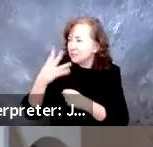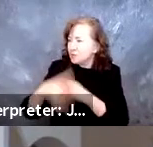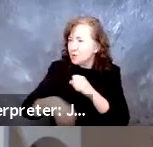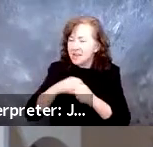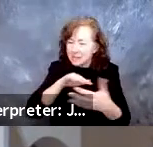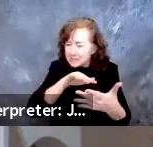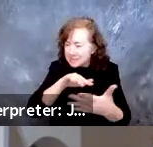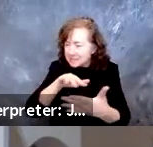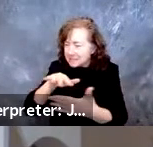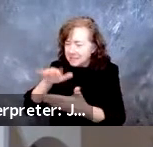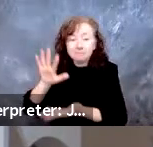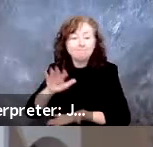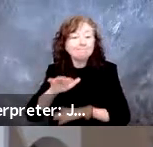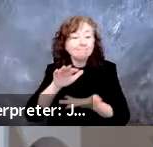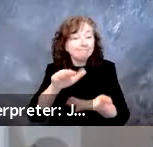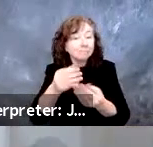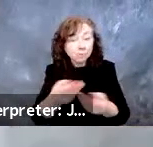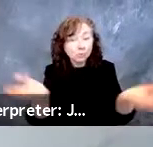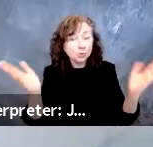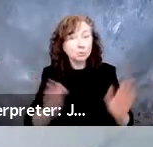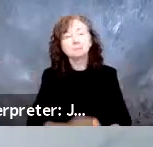in this field. Next slide, please.